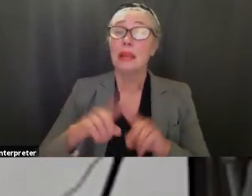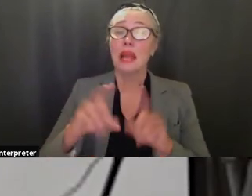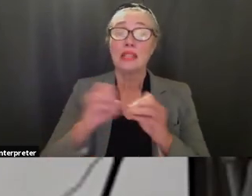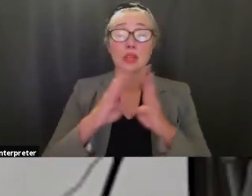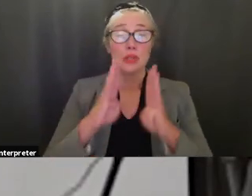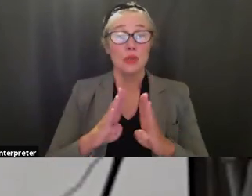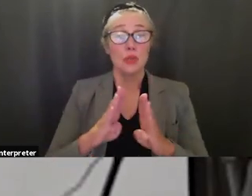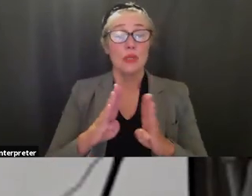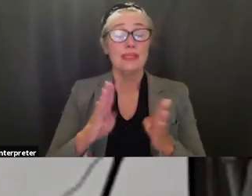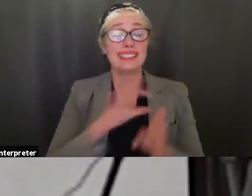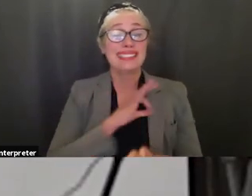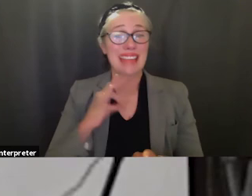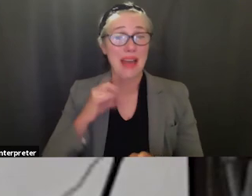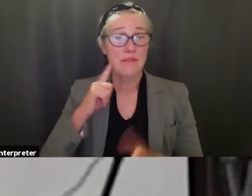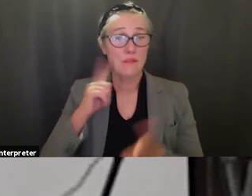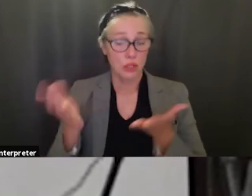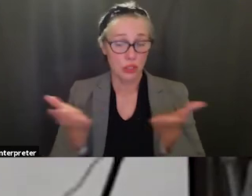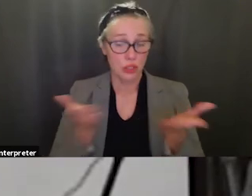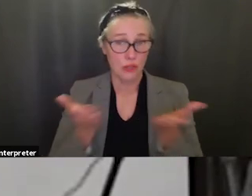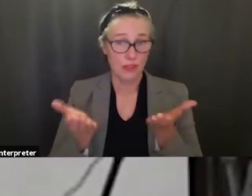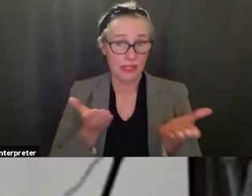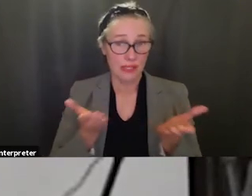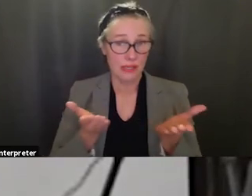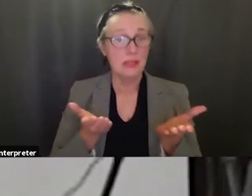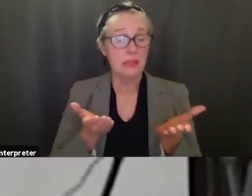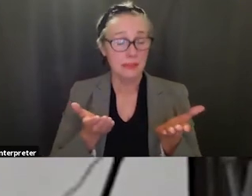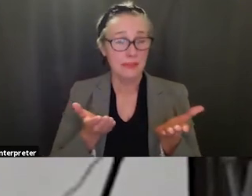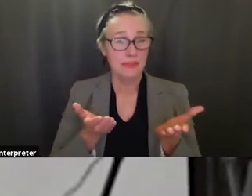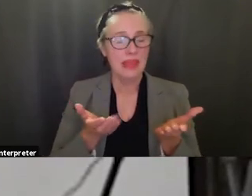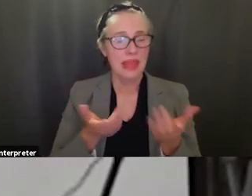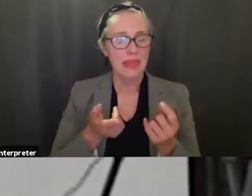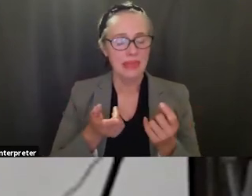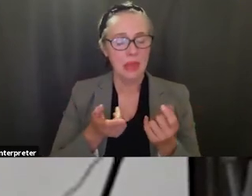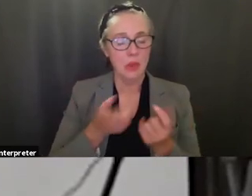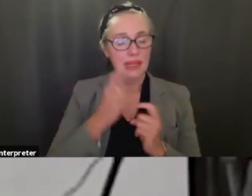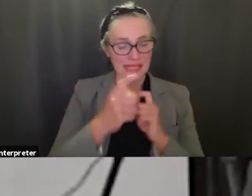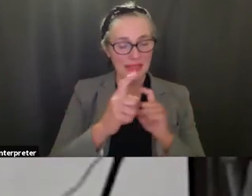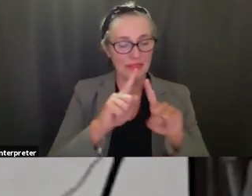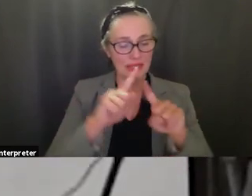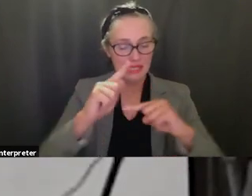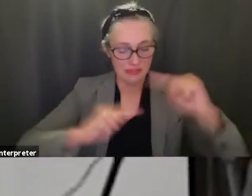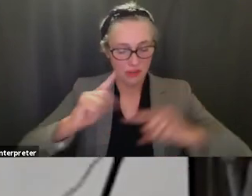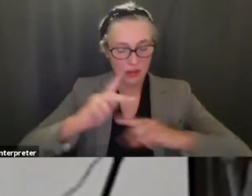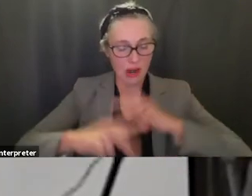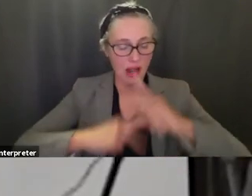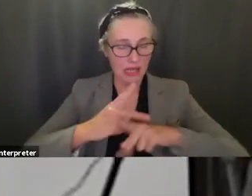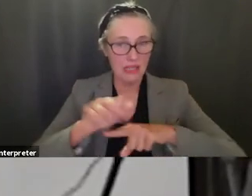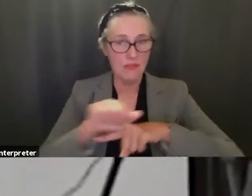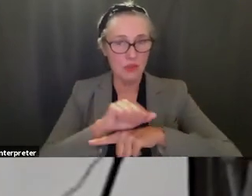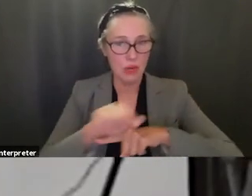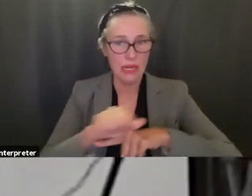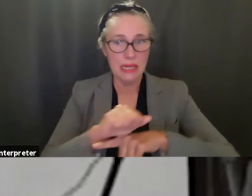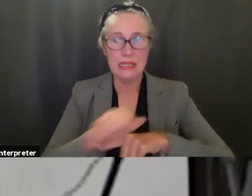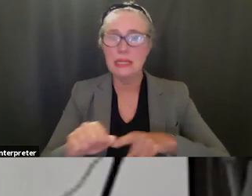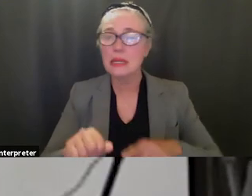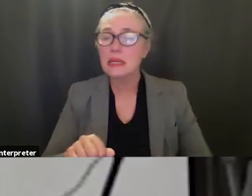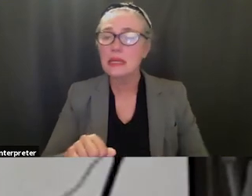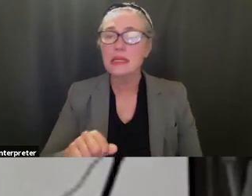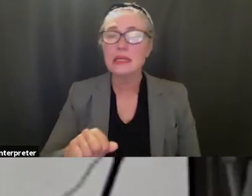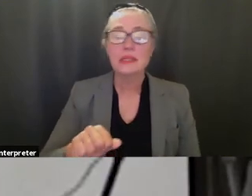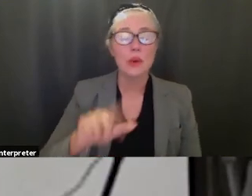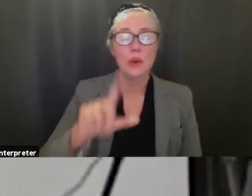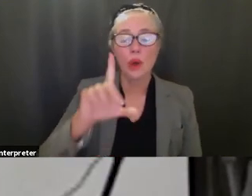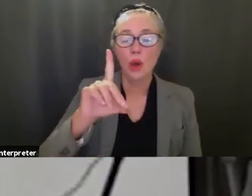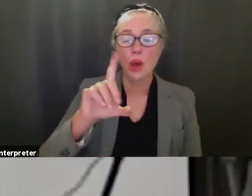staff who will be doing a variety of different trainings throughout the year um laura wooster dorkman will be bringing back